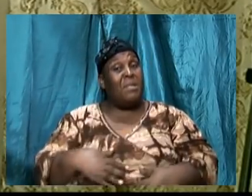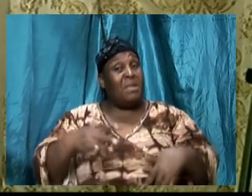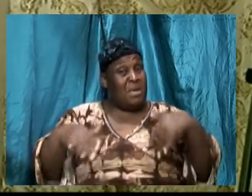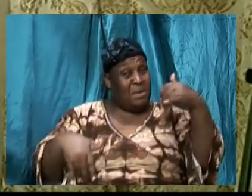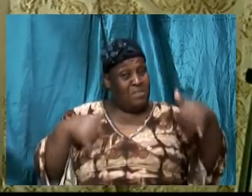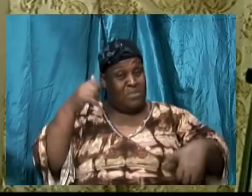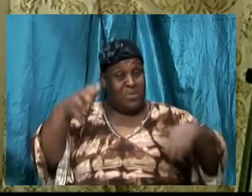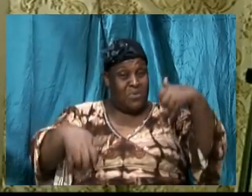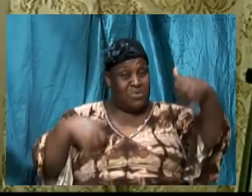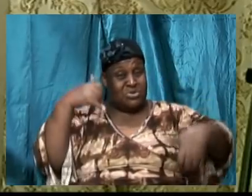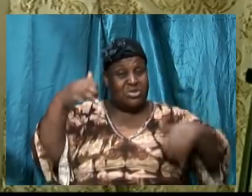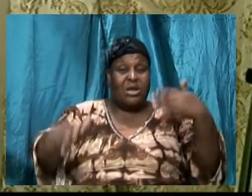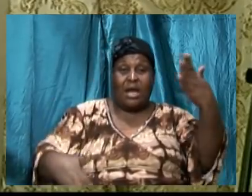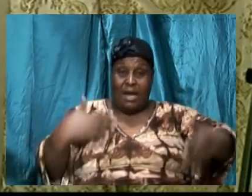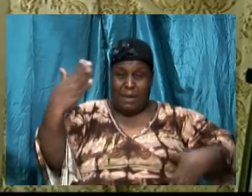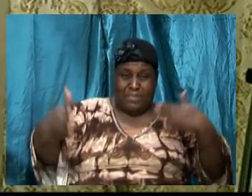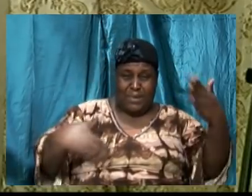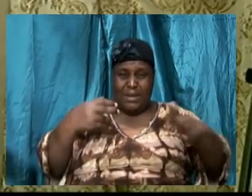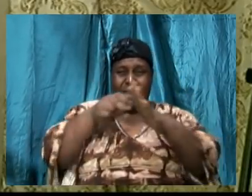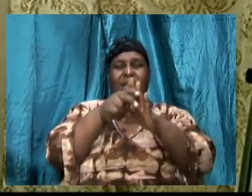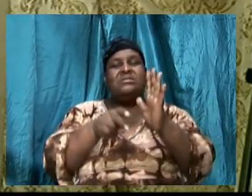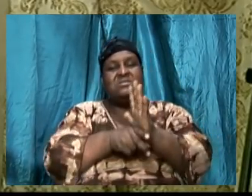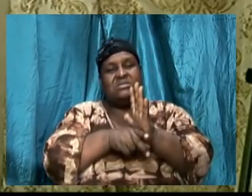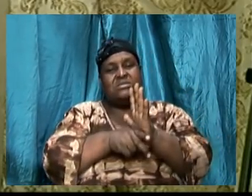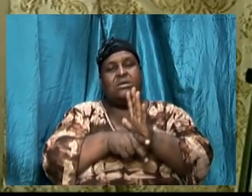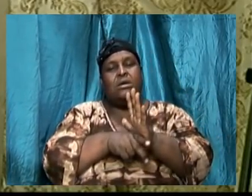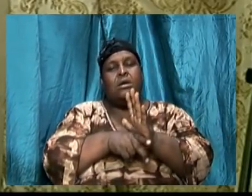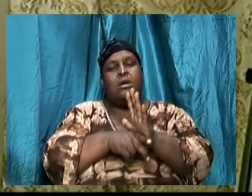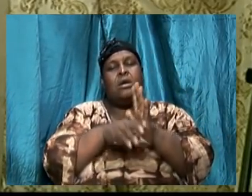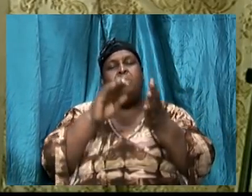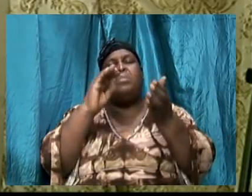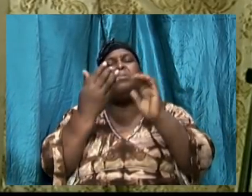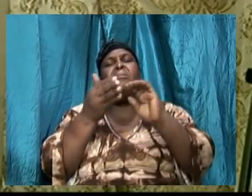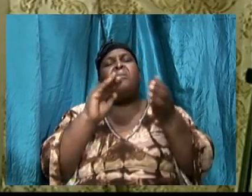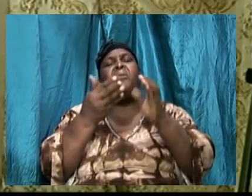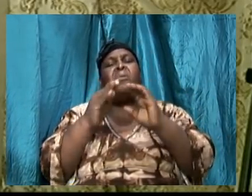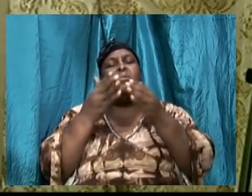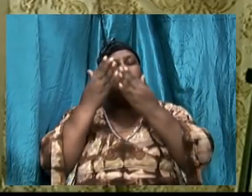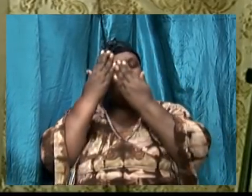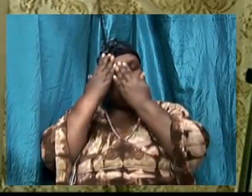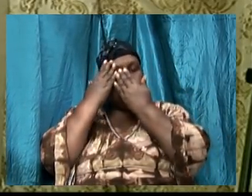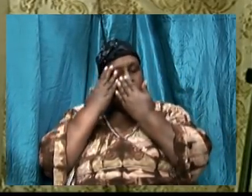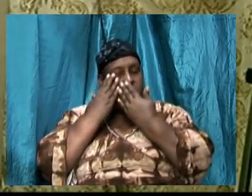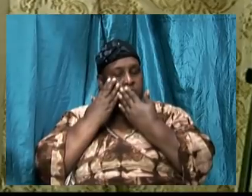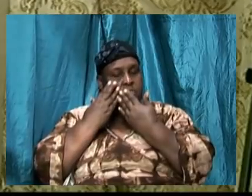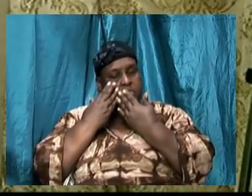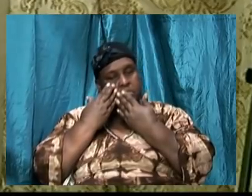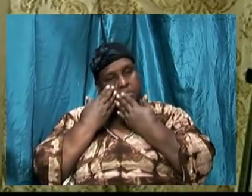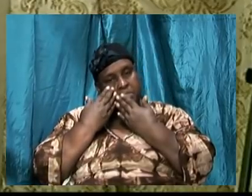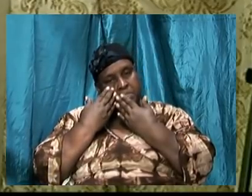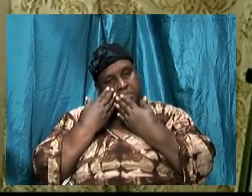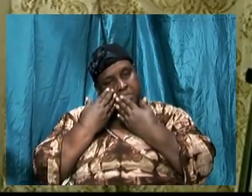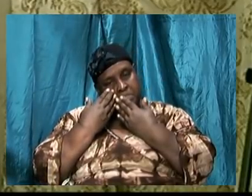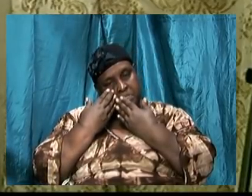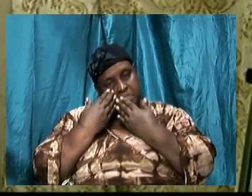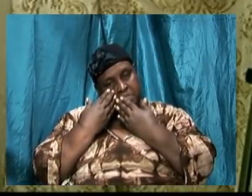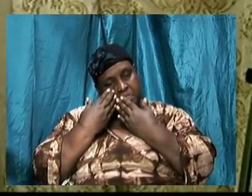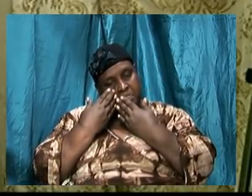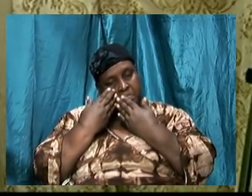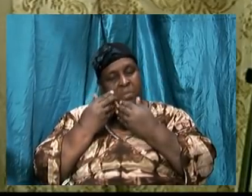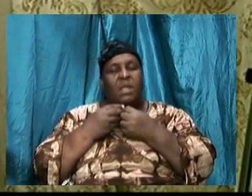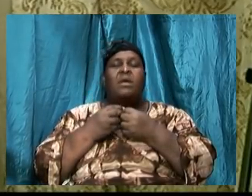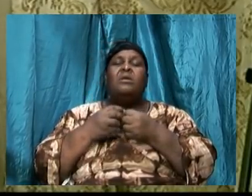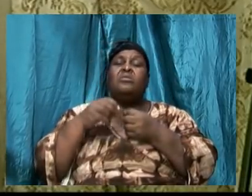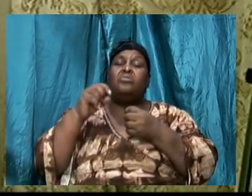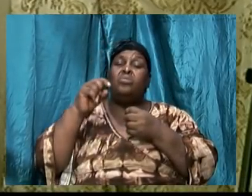need to understand the power of the mind. And we need to be clear and to understand the mode of operation